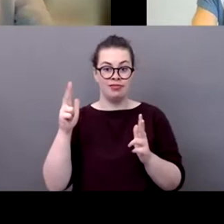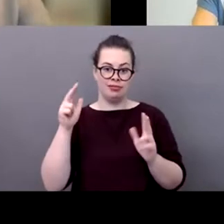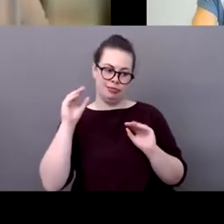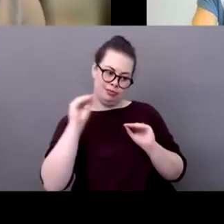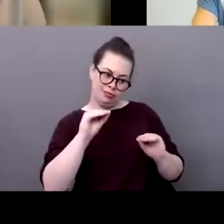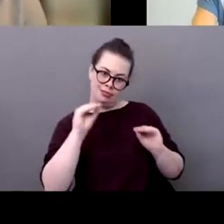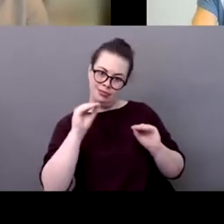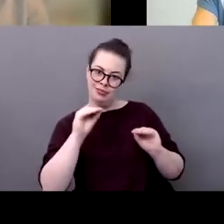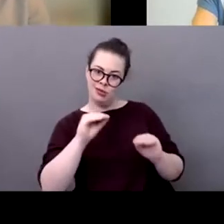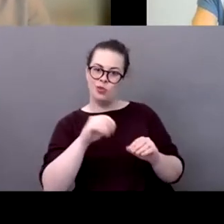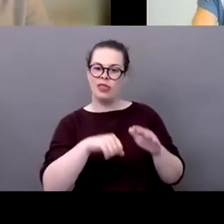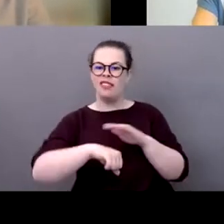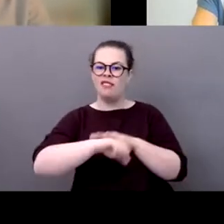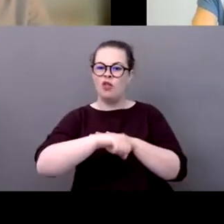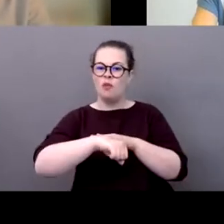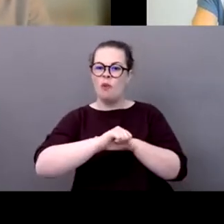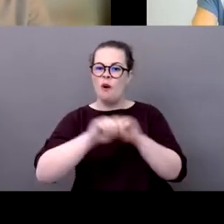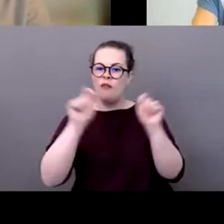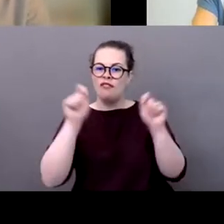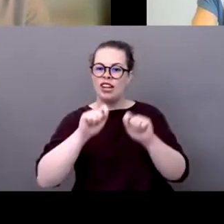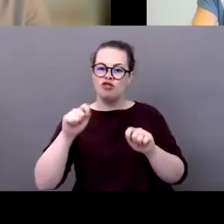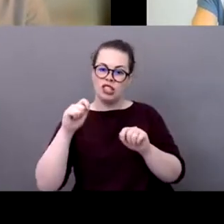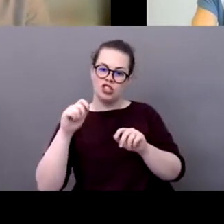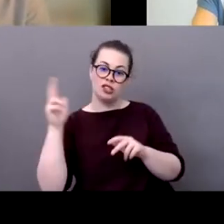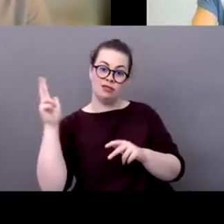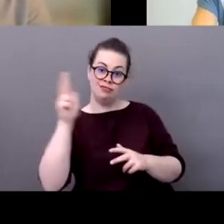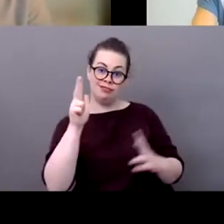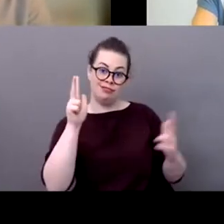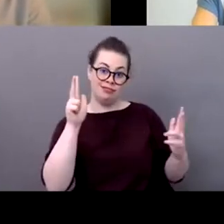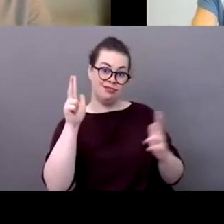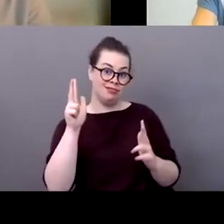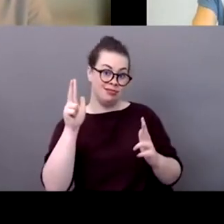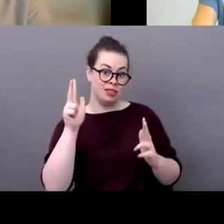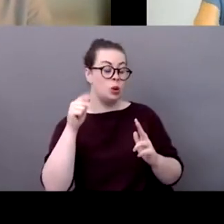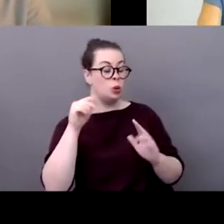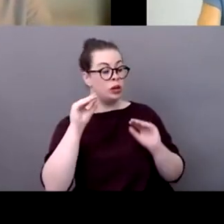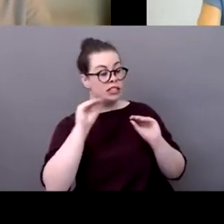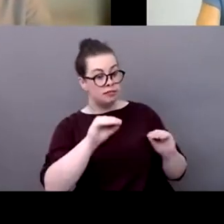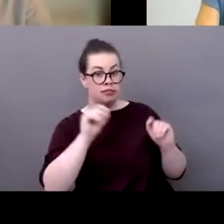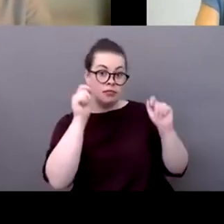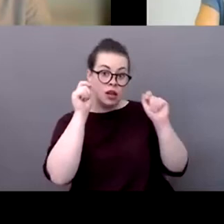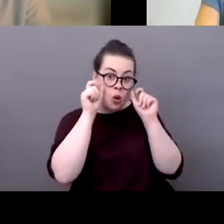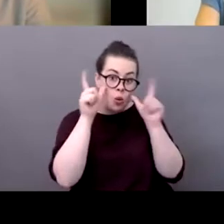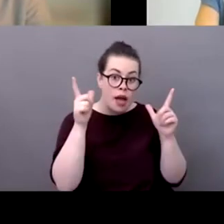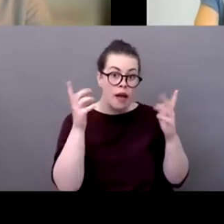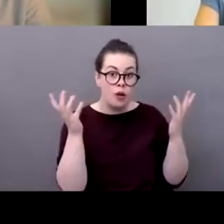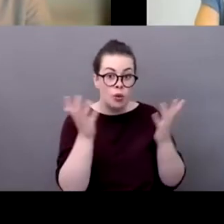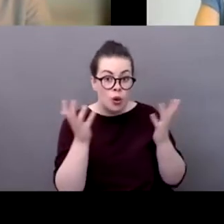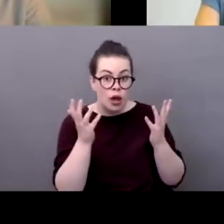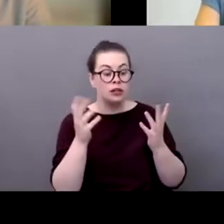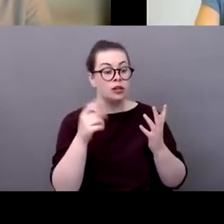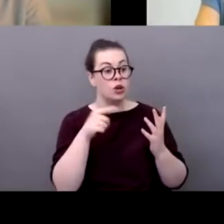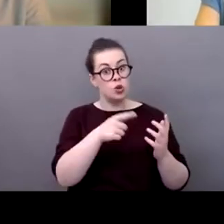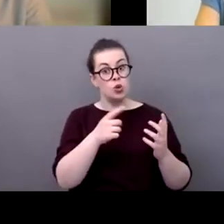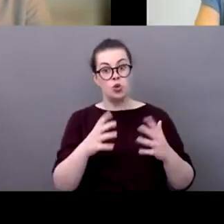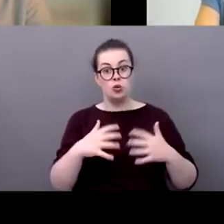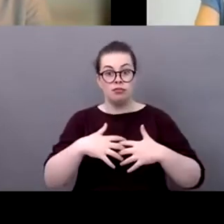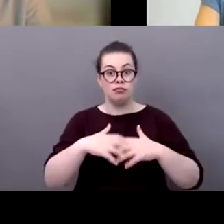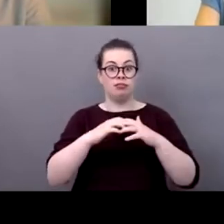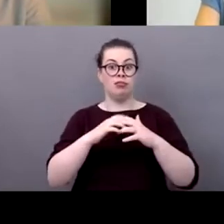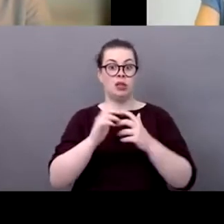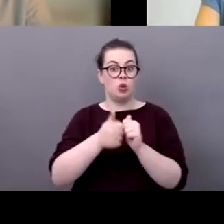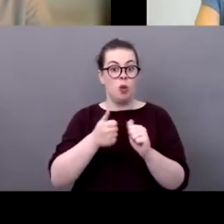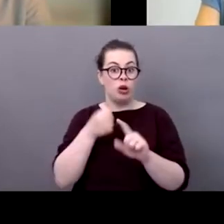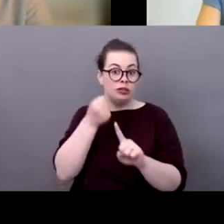to uh first of all uh to become aware uh to understand what the impacts are not just uh related to sport but uh